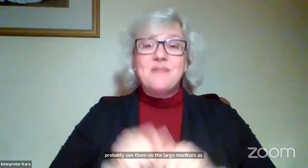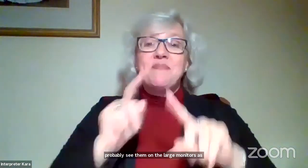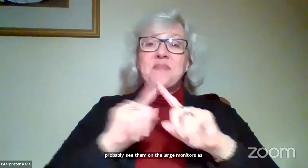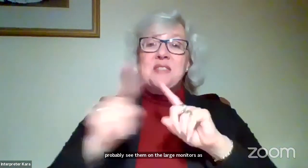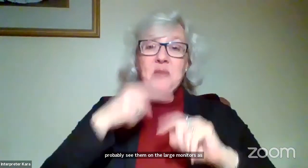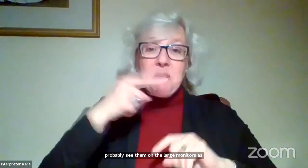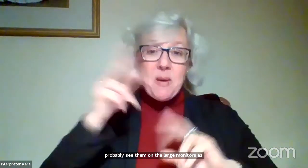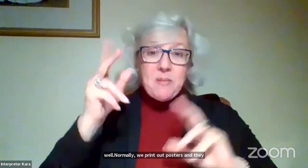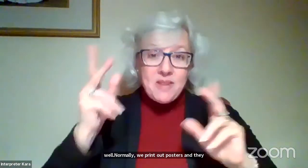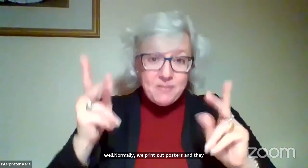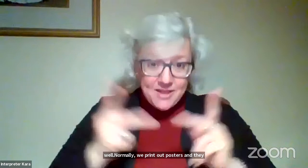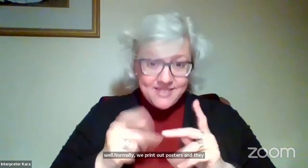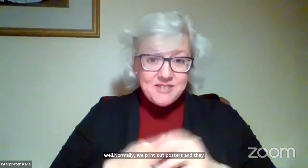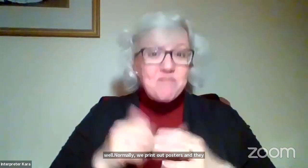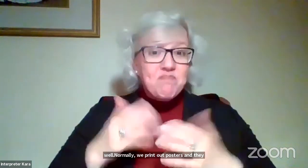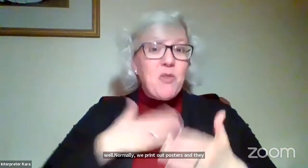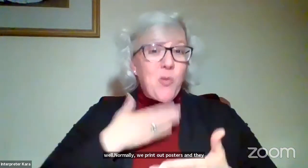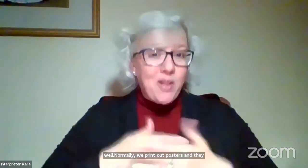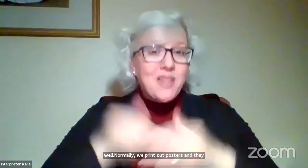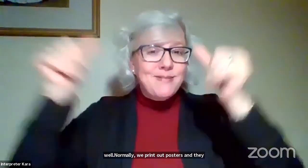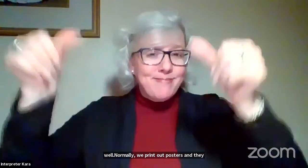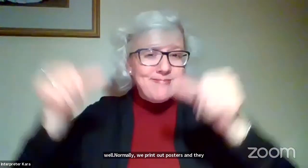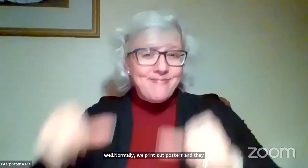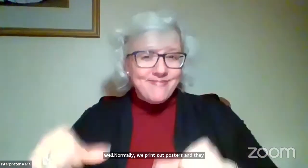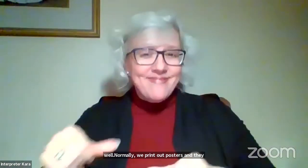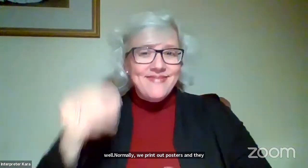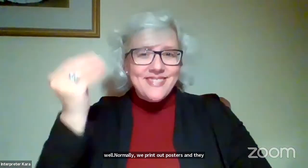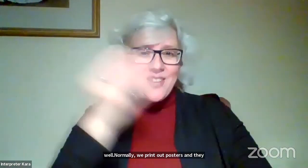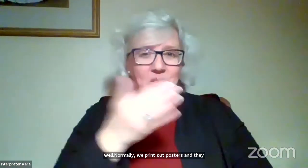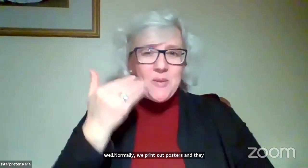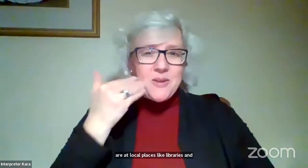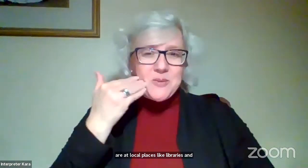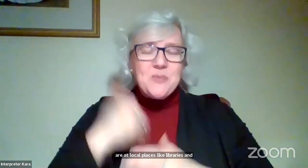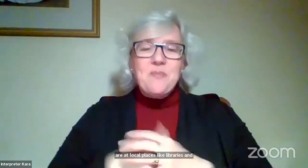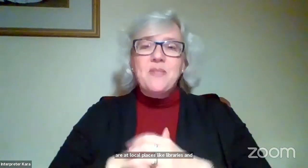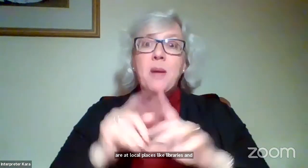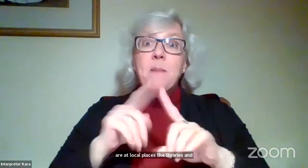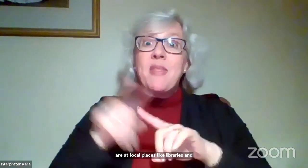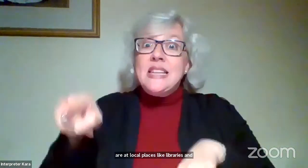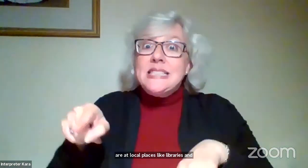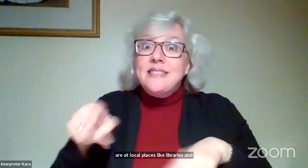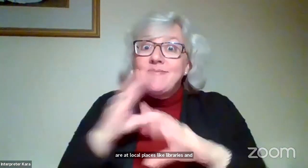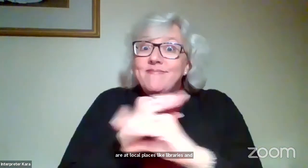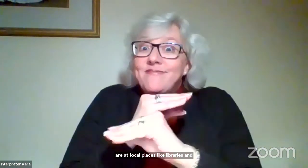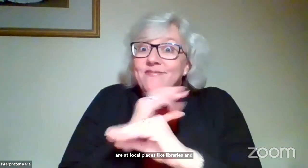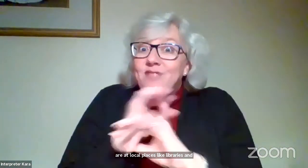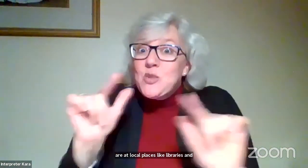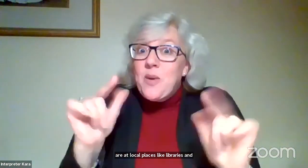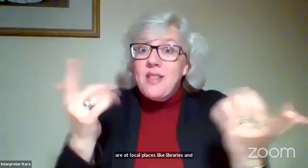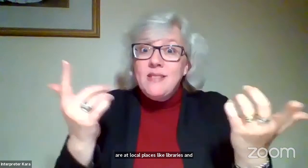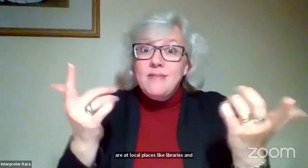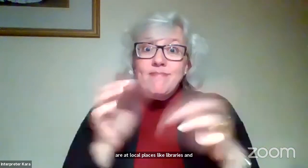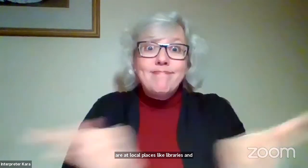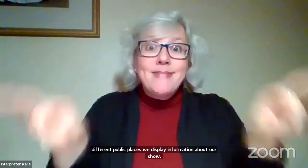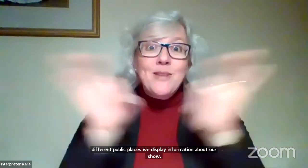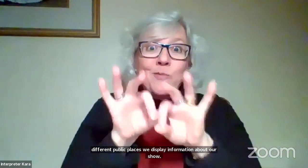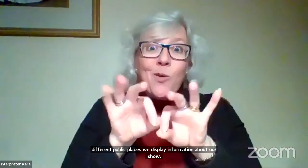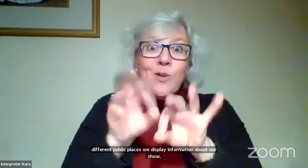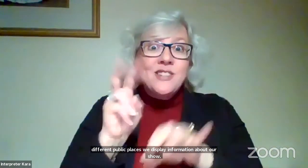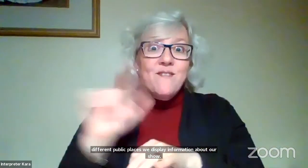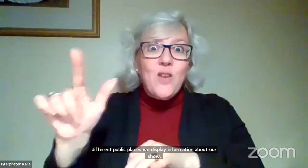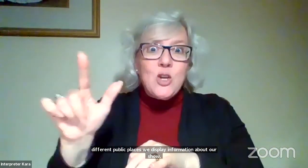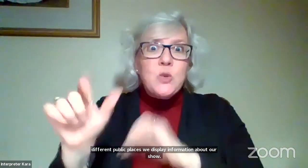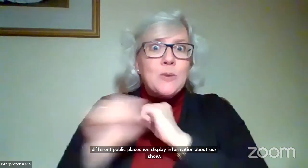public places that will display the information about our show. But again, with this show being virtual, the importance of those virtual